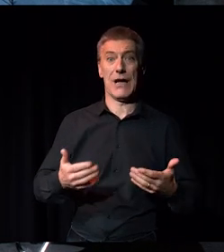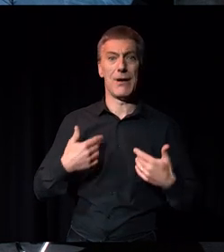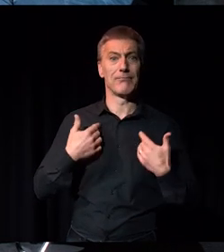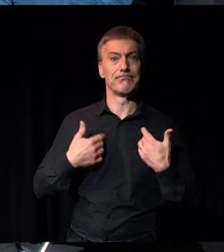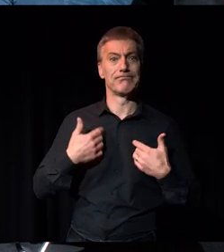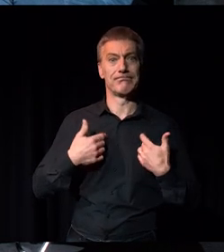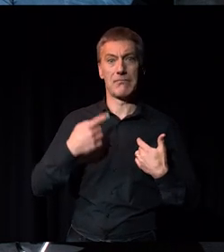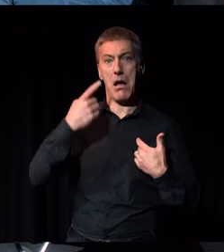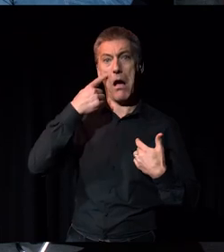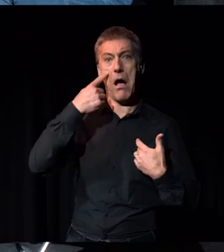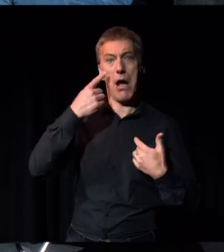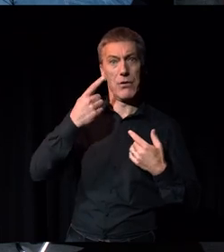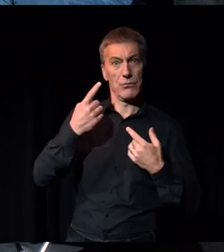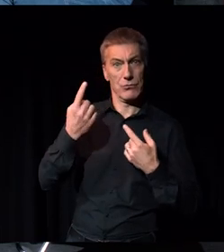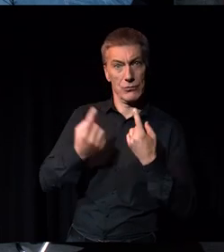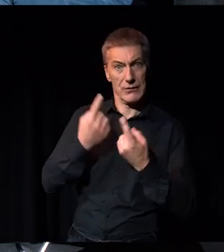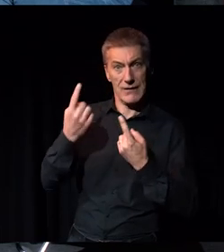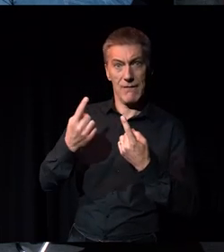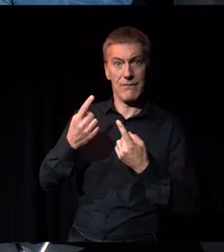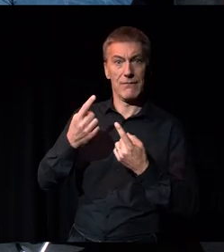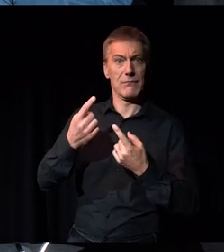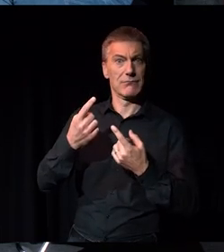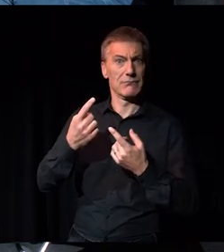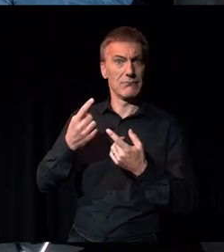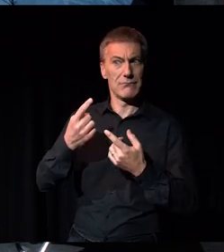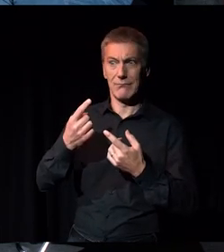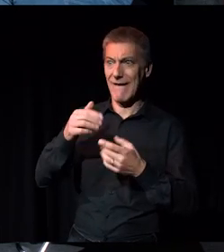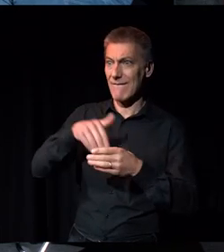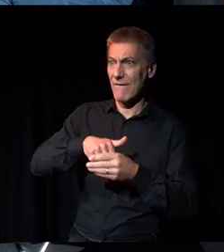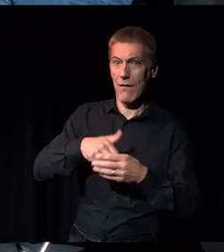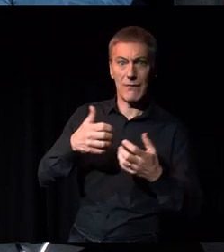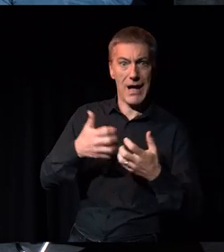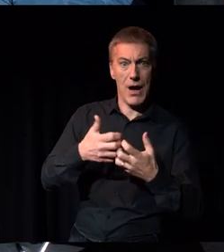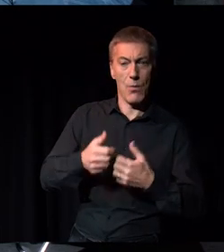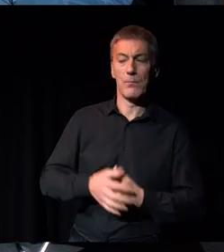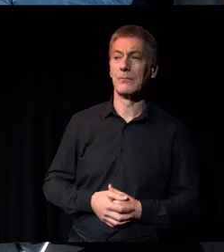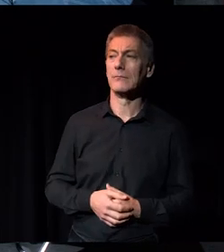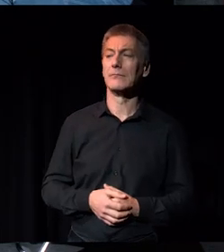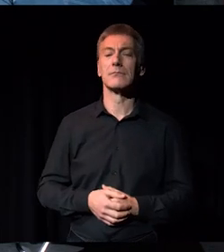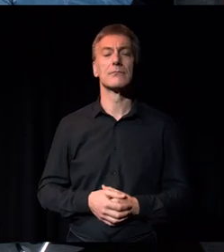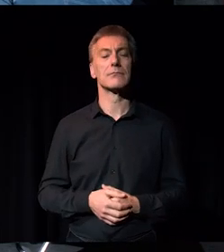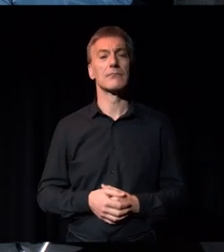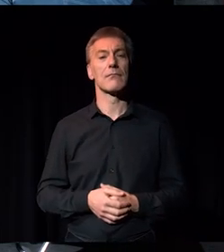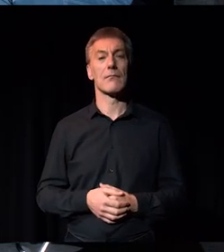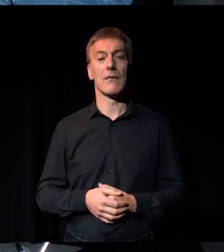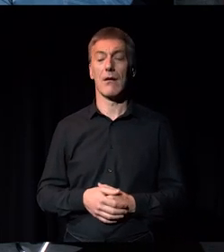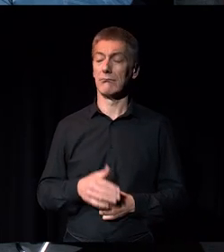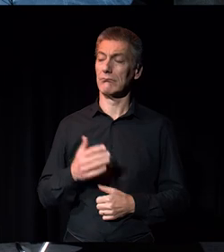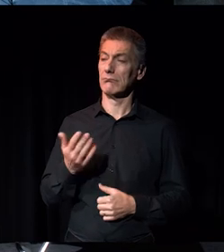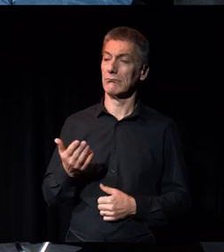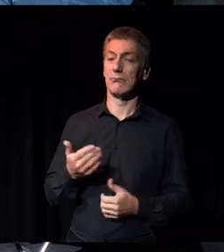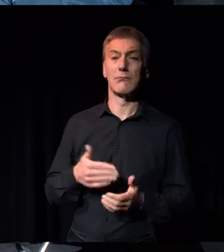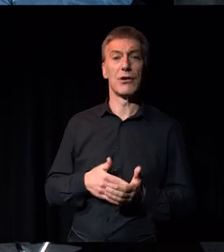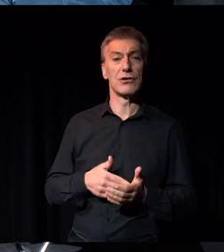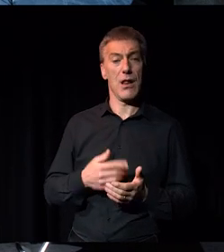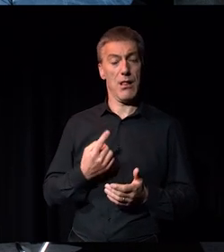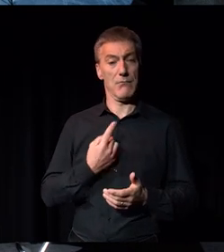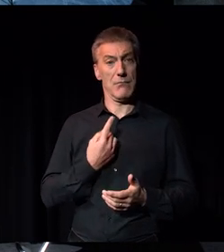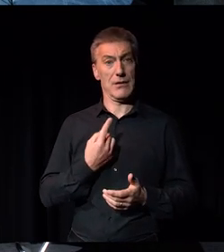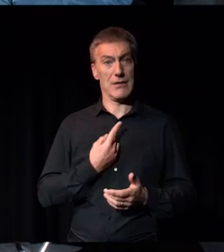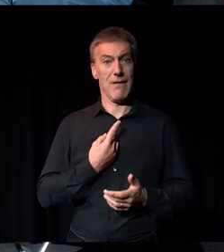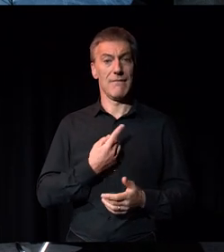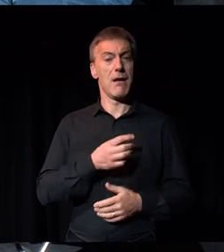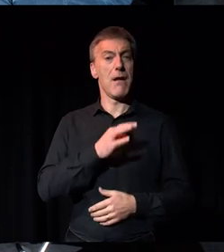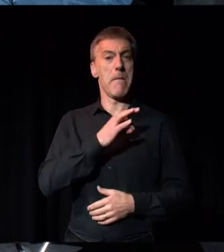interested to know about how you both got into the sector. Michelle, could we start with you? Yeah, sure. So coming from a